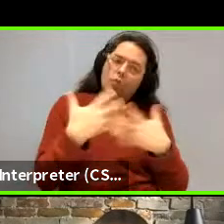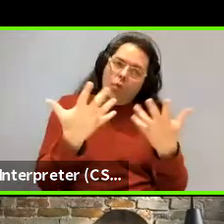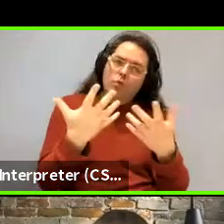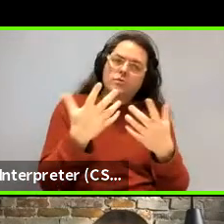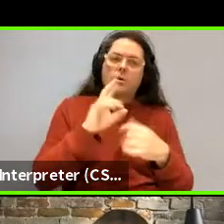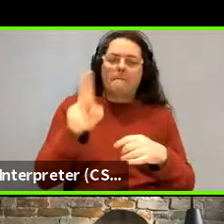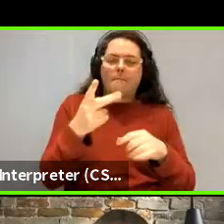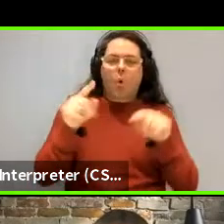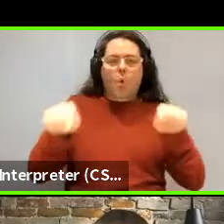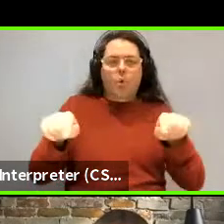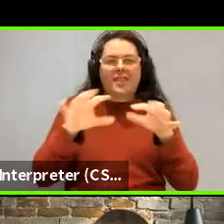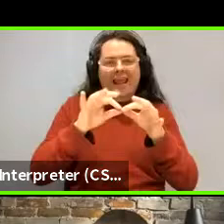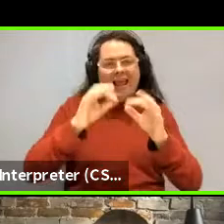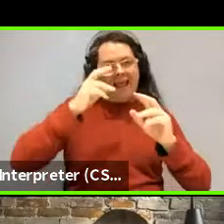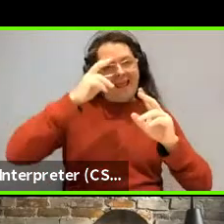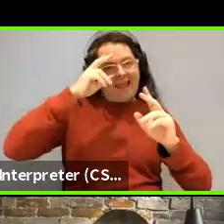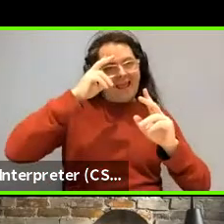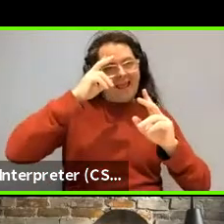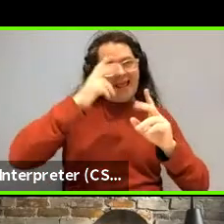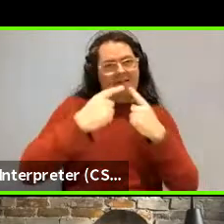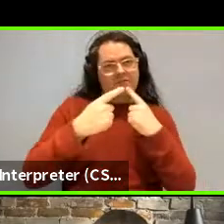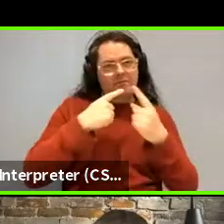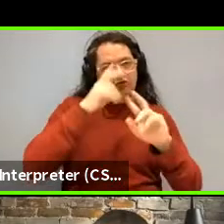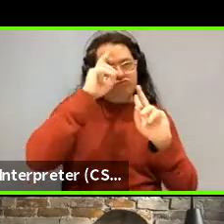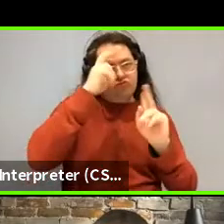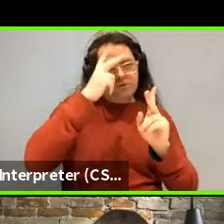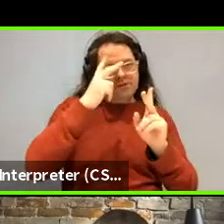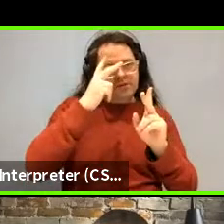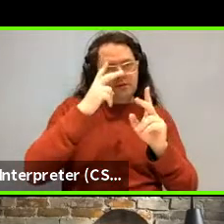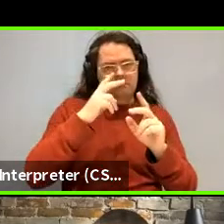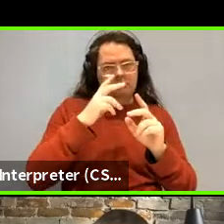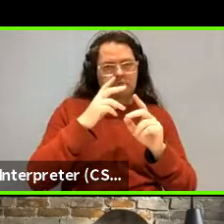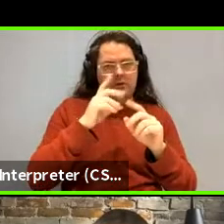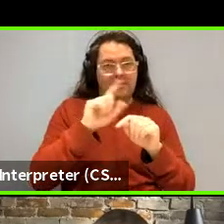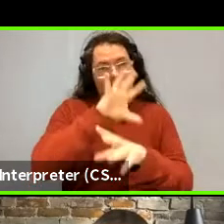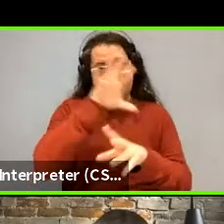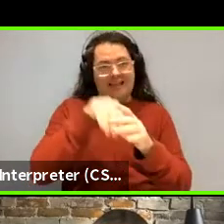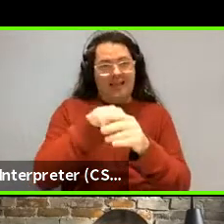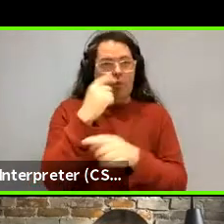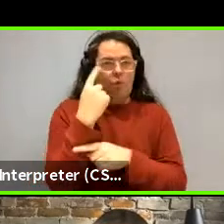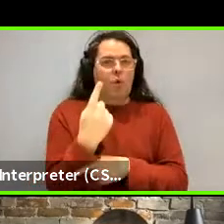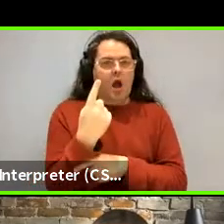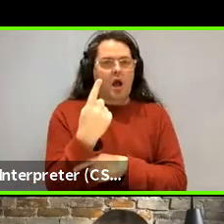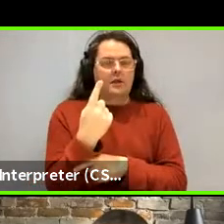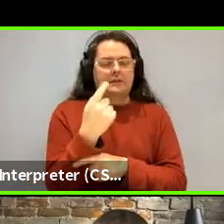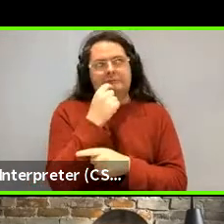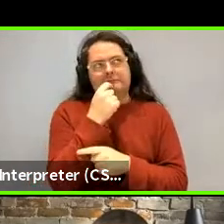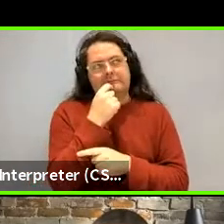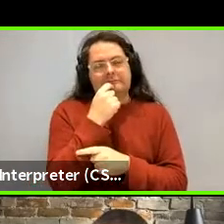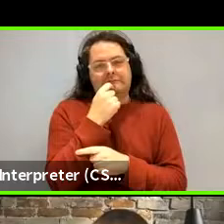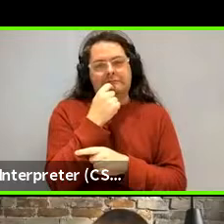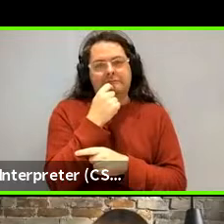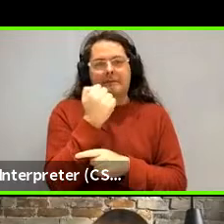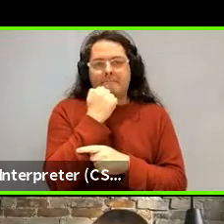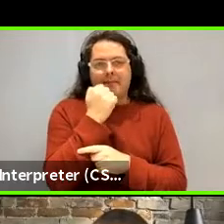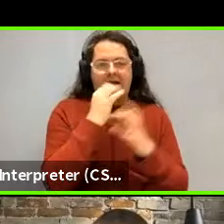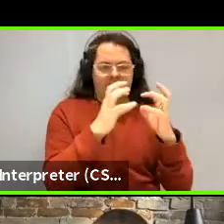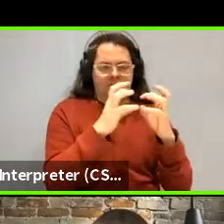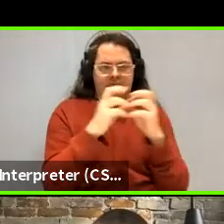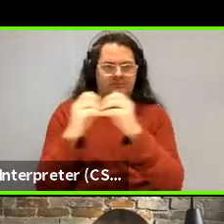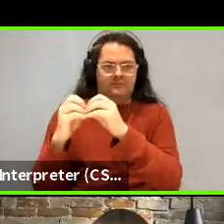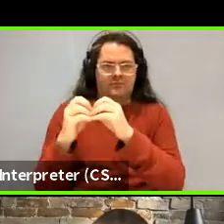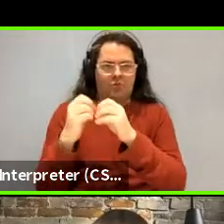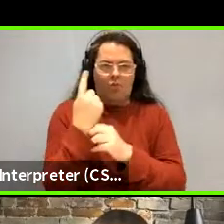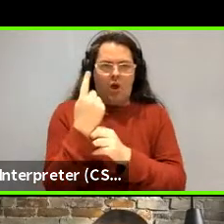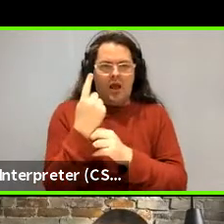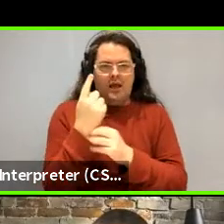just not sure if it's the same, if, if you can do it in one, in one formula, I kind of think it's what I just don't know. Um, I am happy